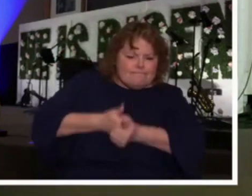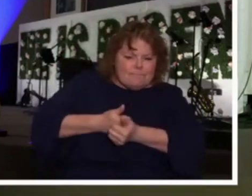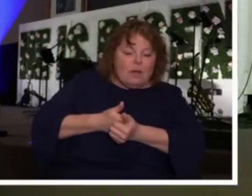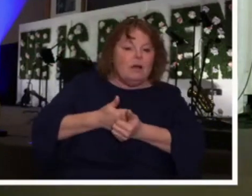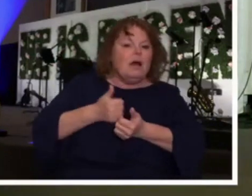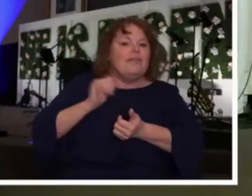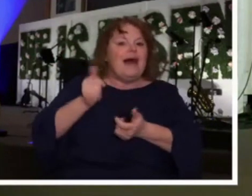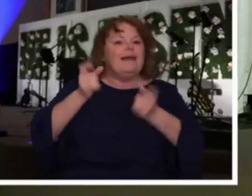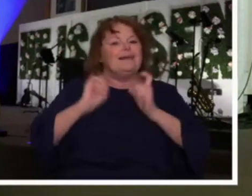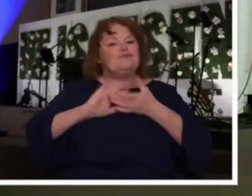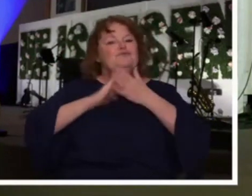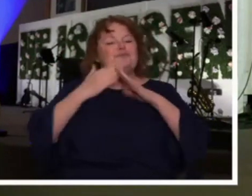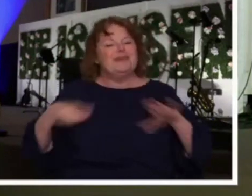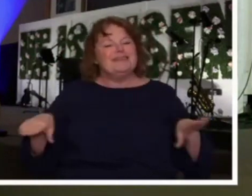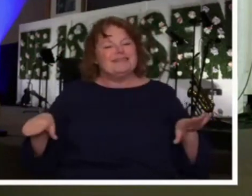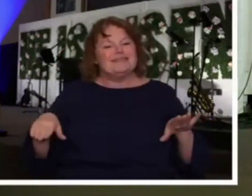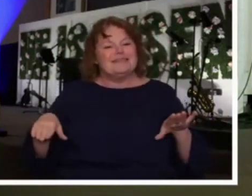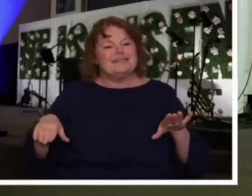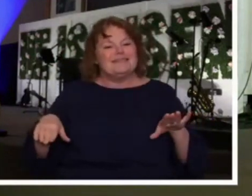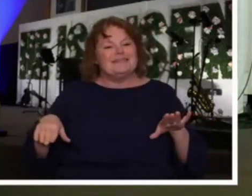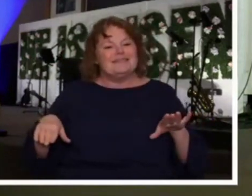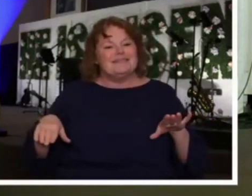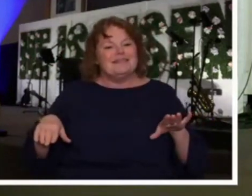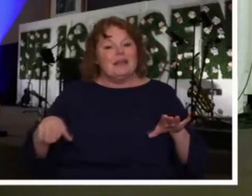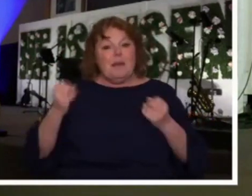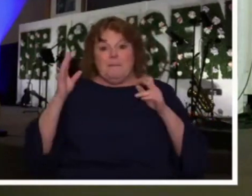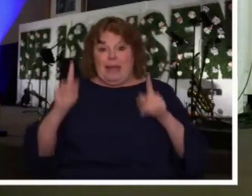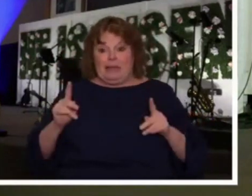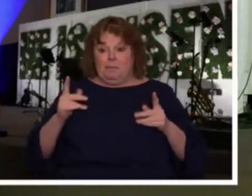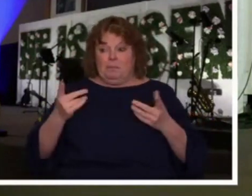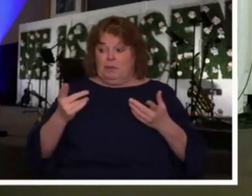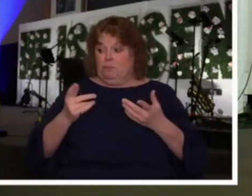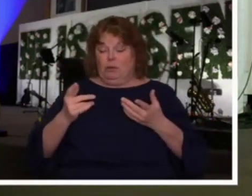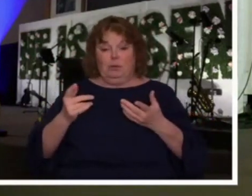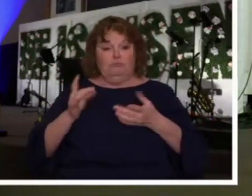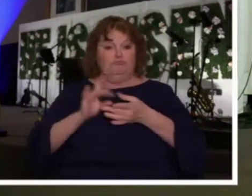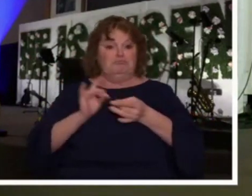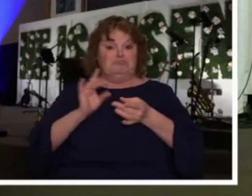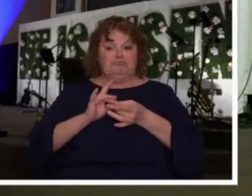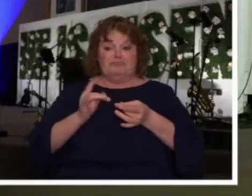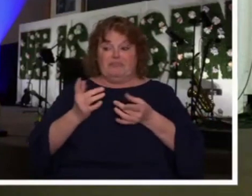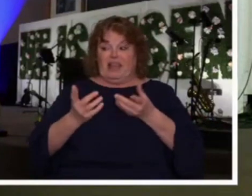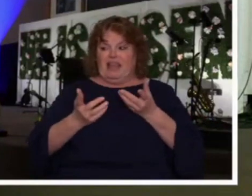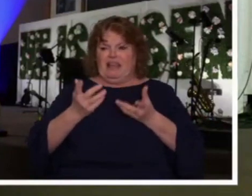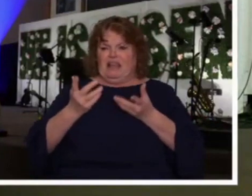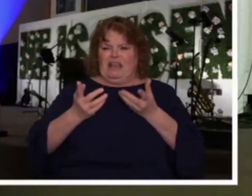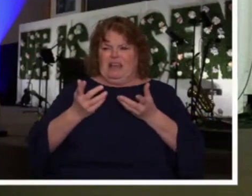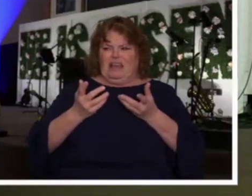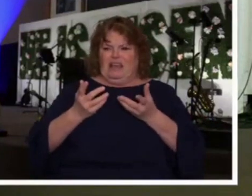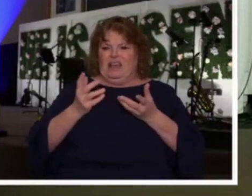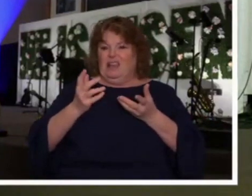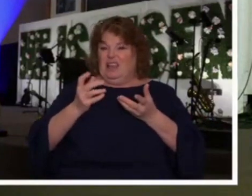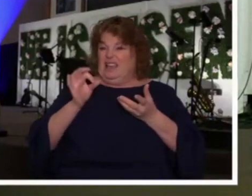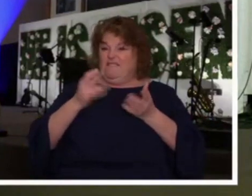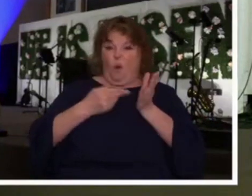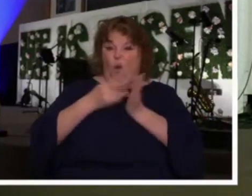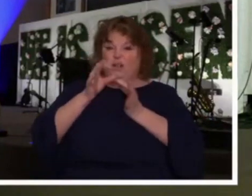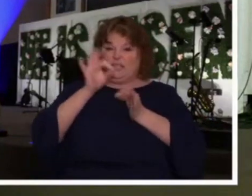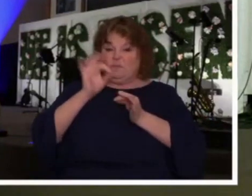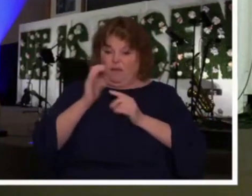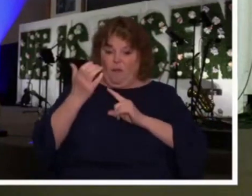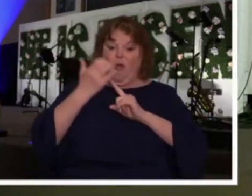to understand it. And many people have said, it just seems to me to be so undignified and